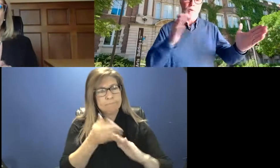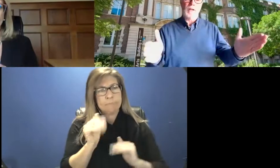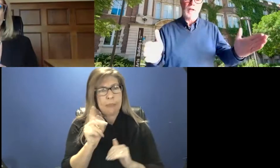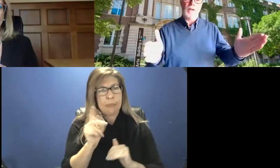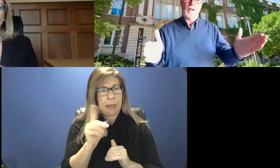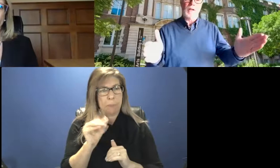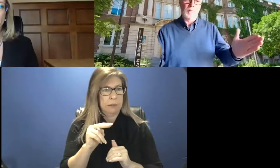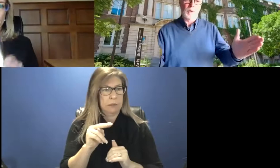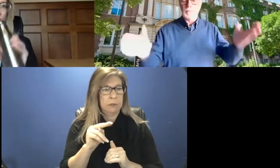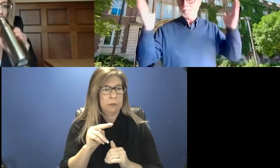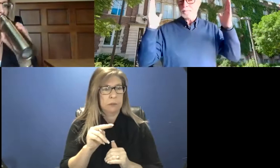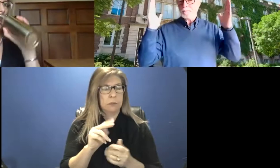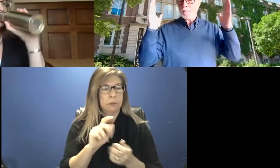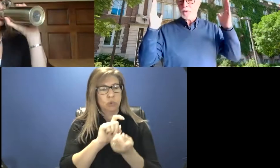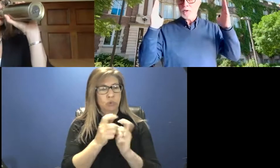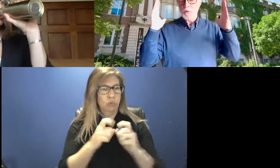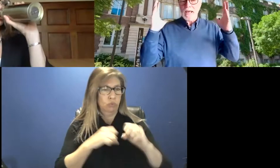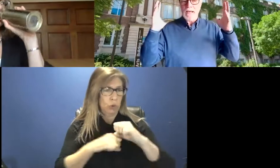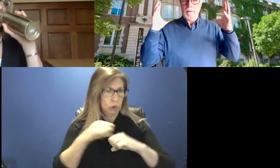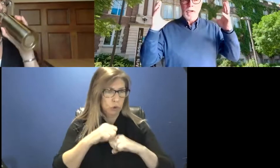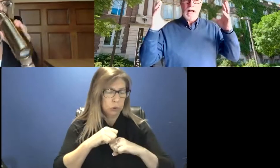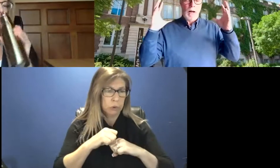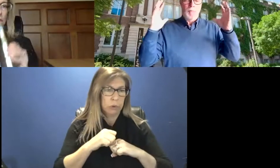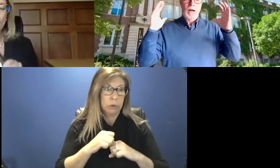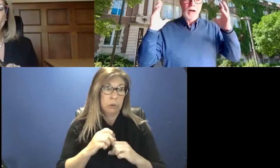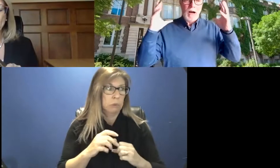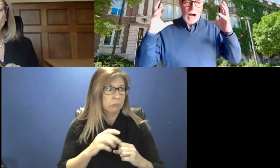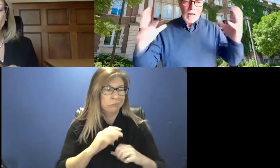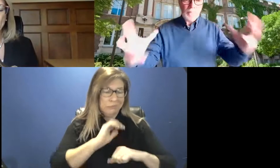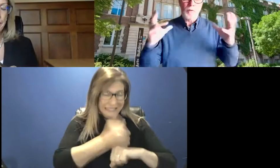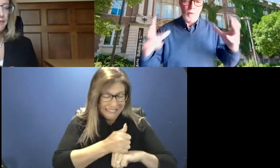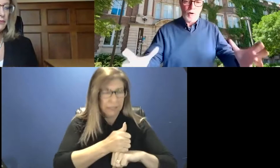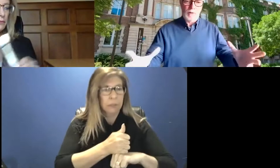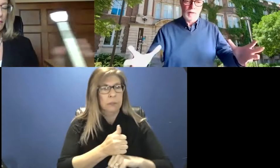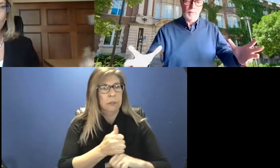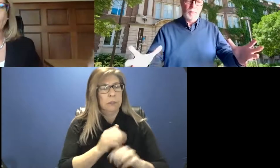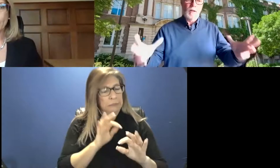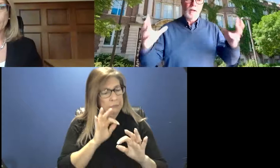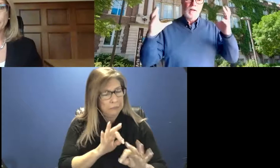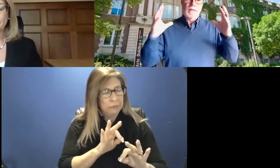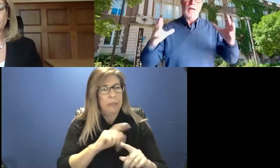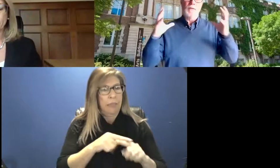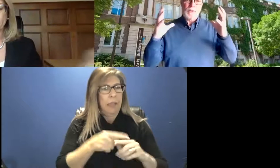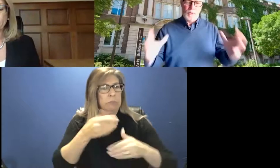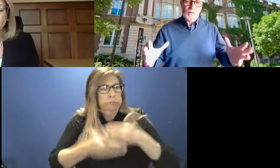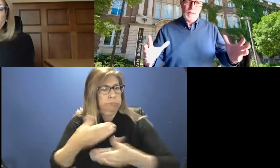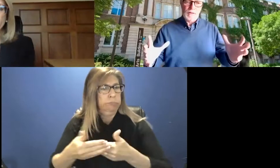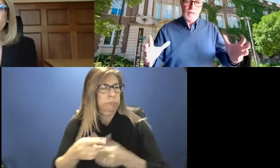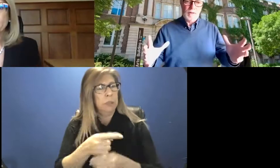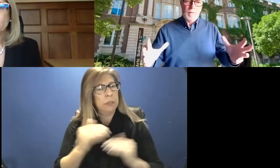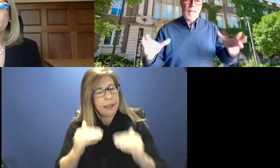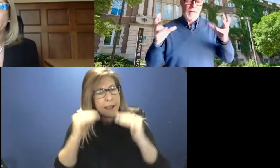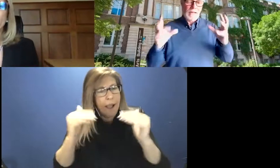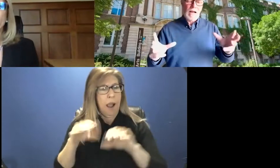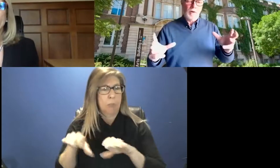as quickly as possible to a, um, um, high performing set of services